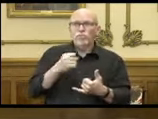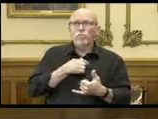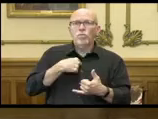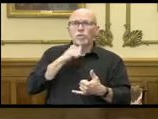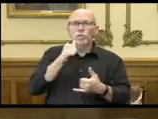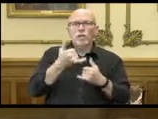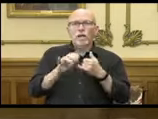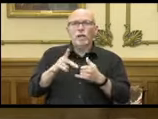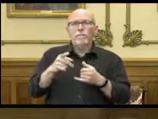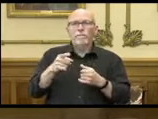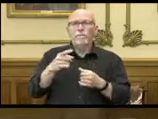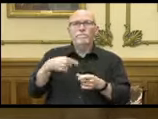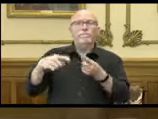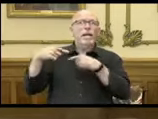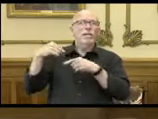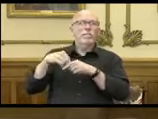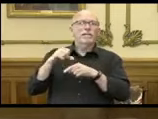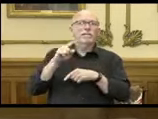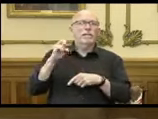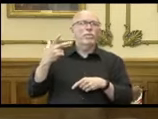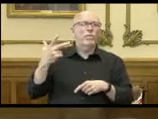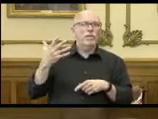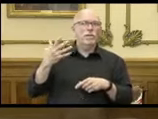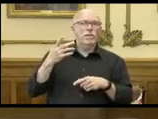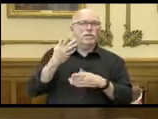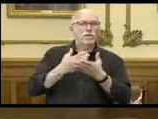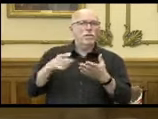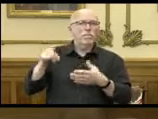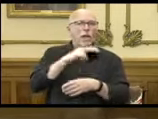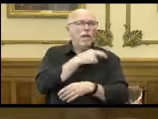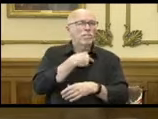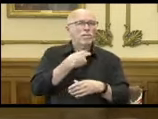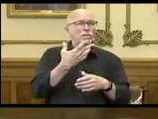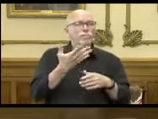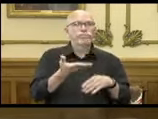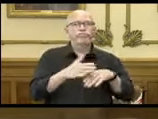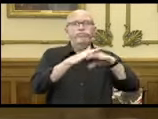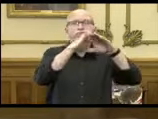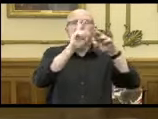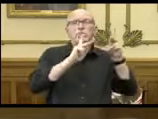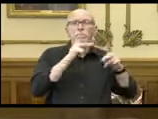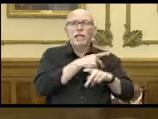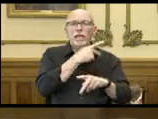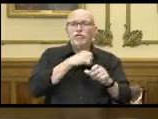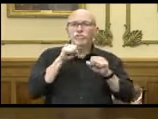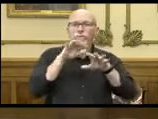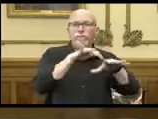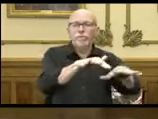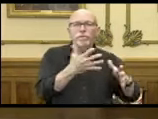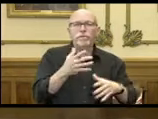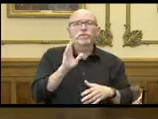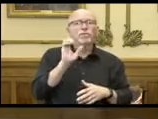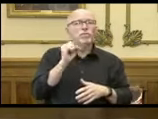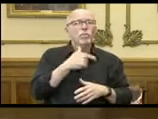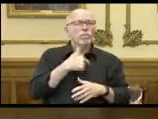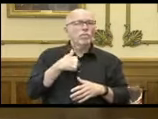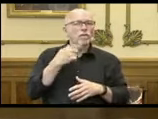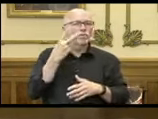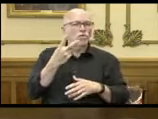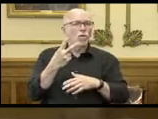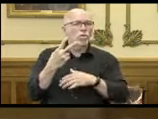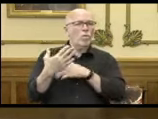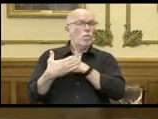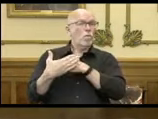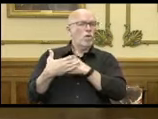don't end up back in that same situation where our hospitals are overloaded with patients. So we saw warning